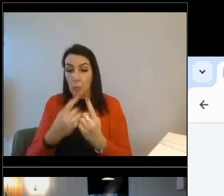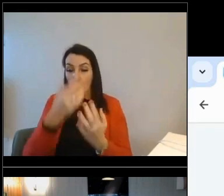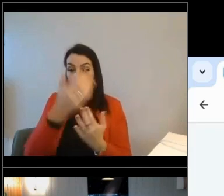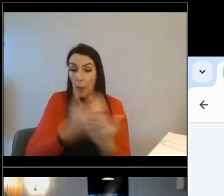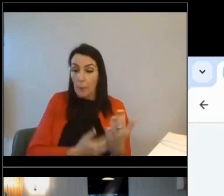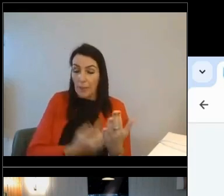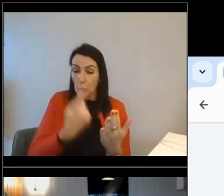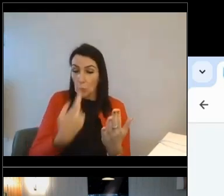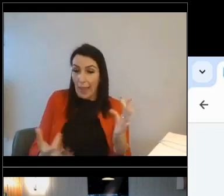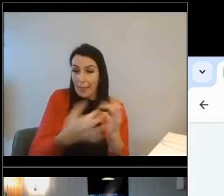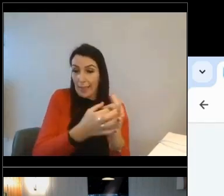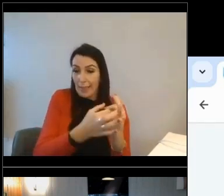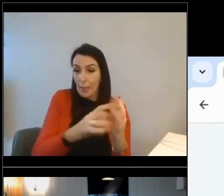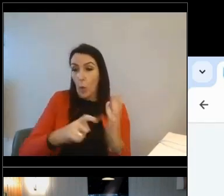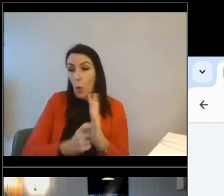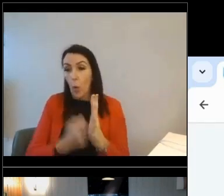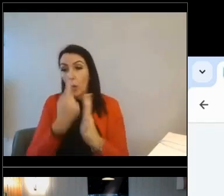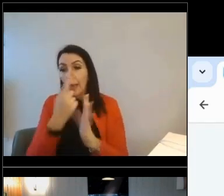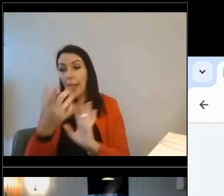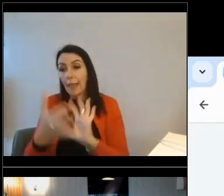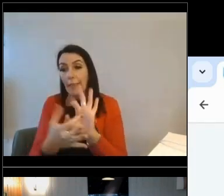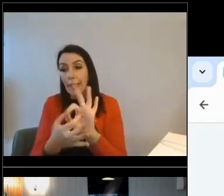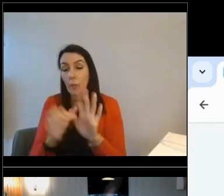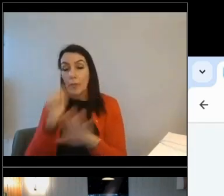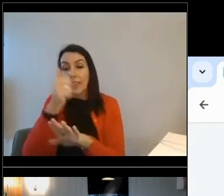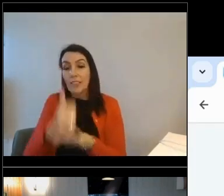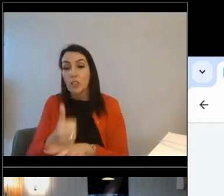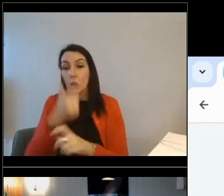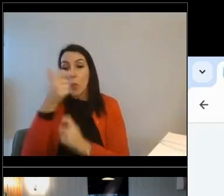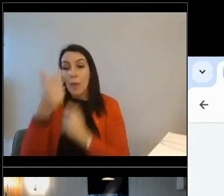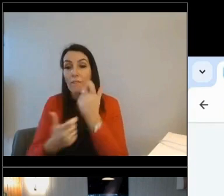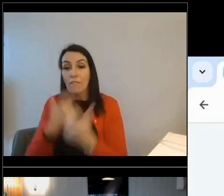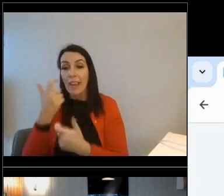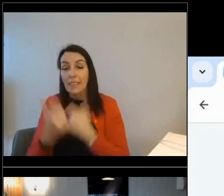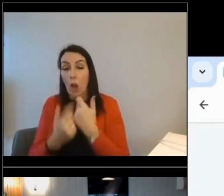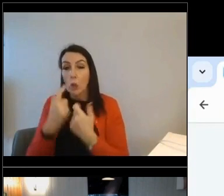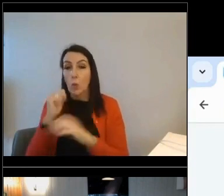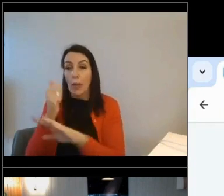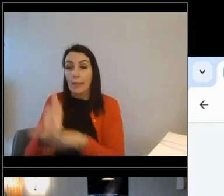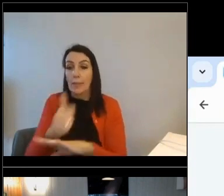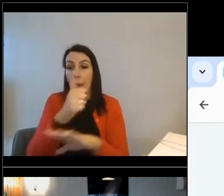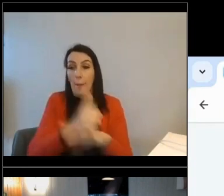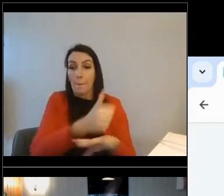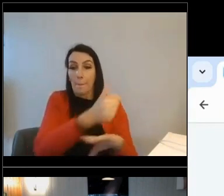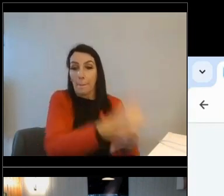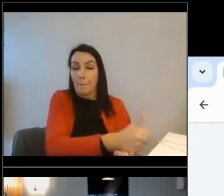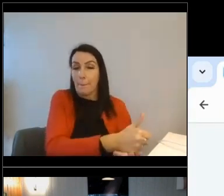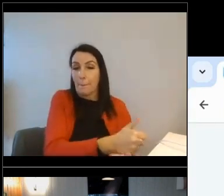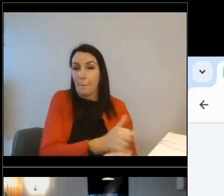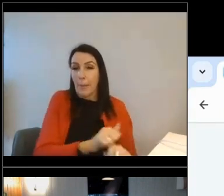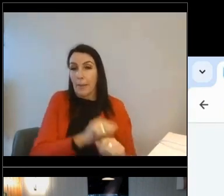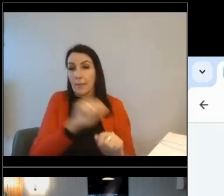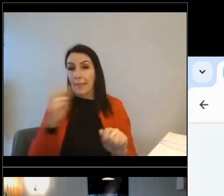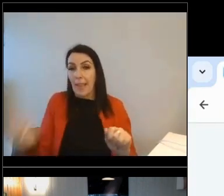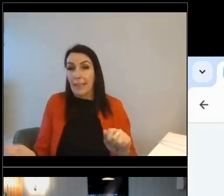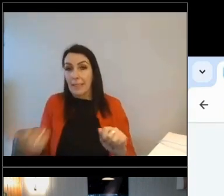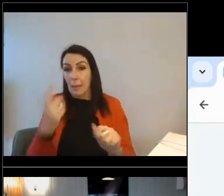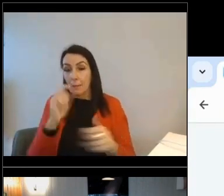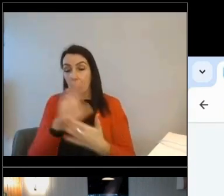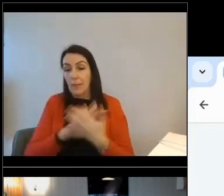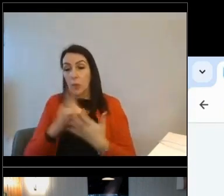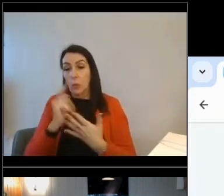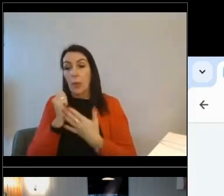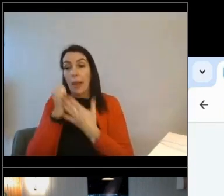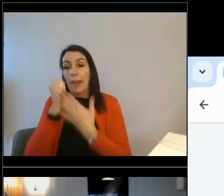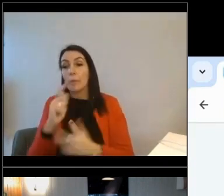If it's linking to installer finder, you can do that too. That next step box is for you to be able to help them with the next step